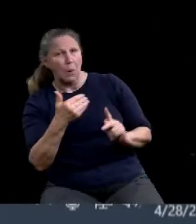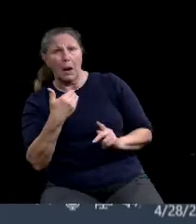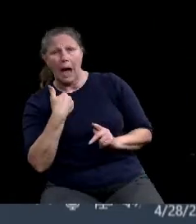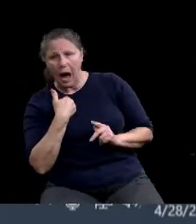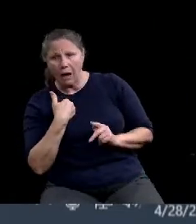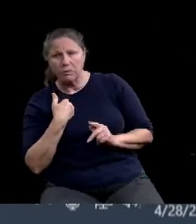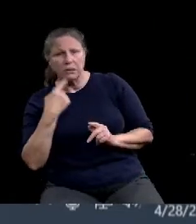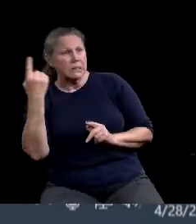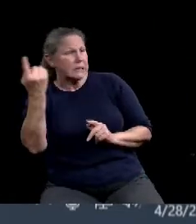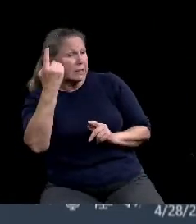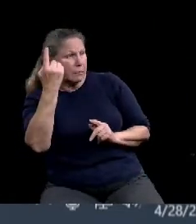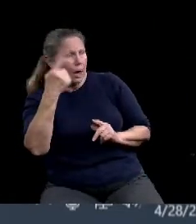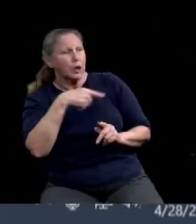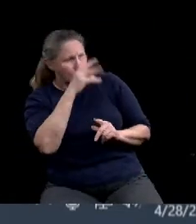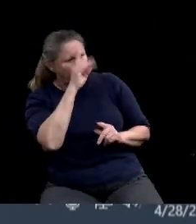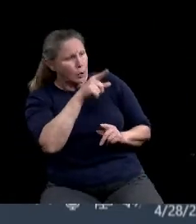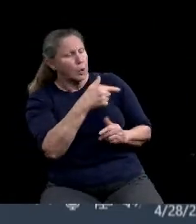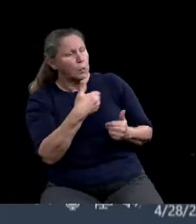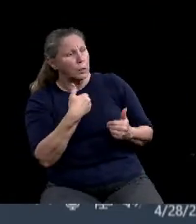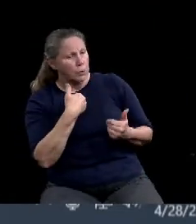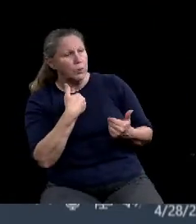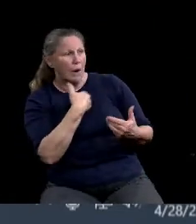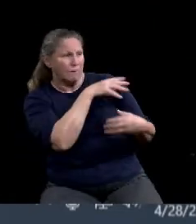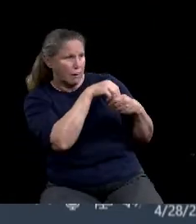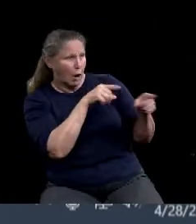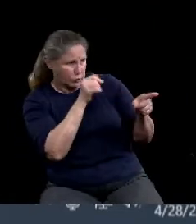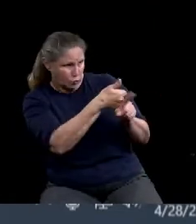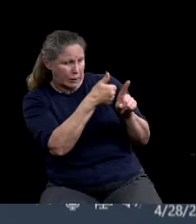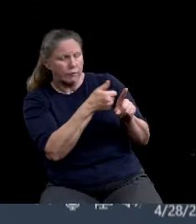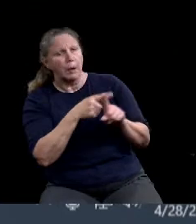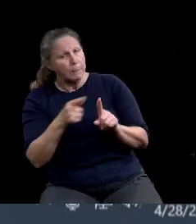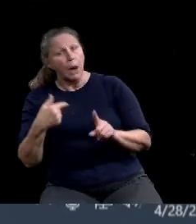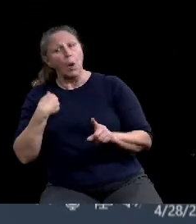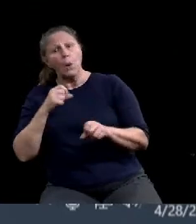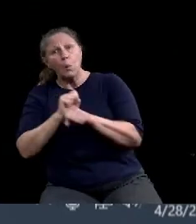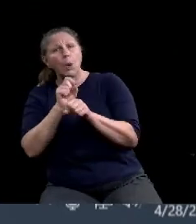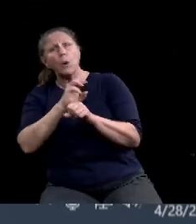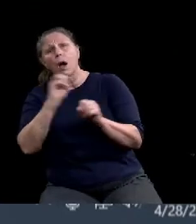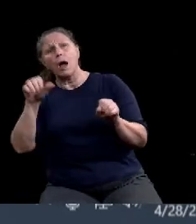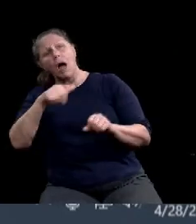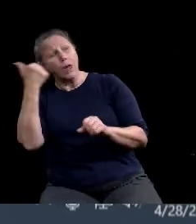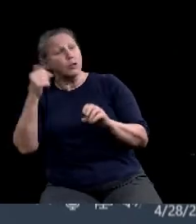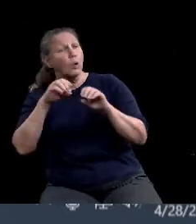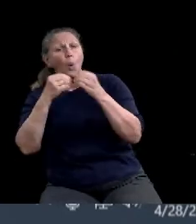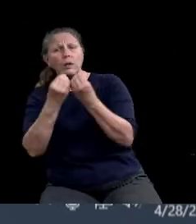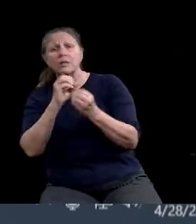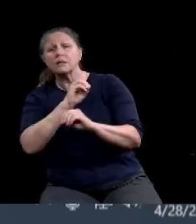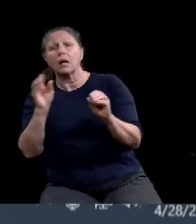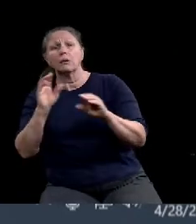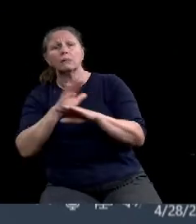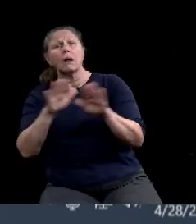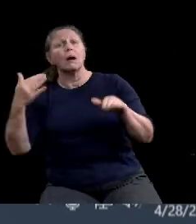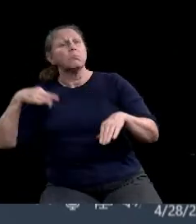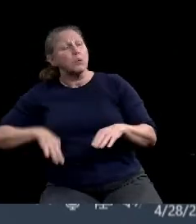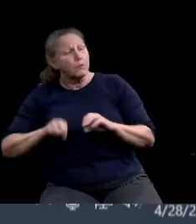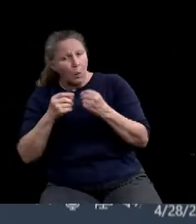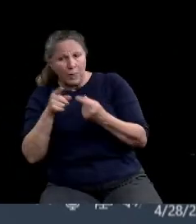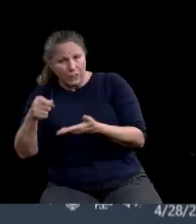are we partnering with a nonprofit that's going to help lead these efforts as well and try to really make this